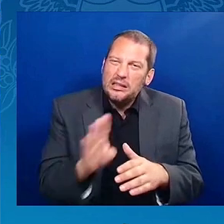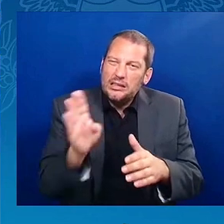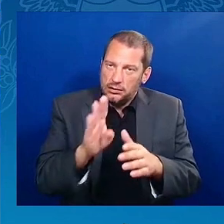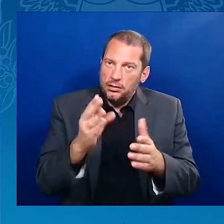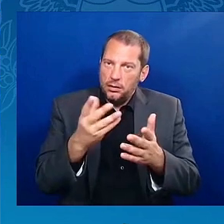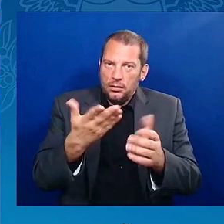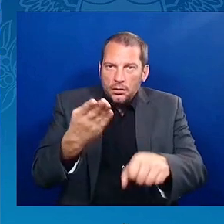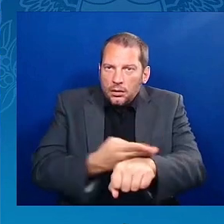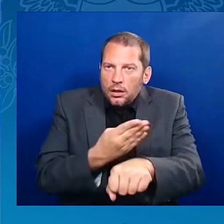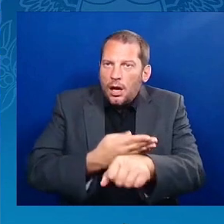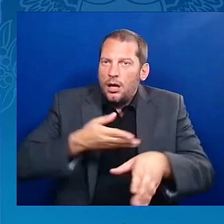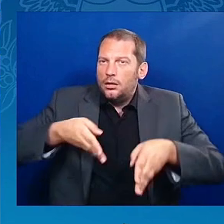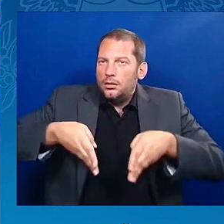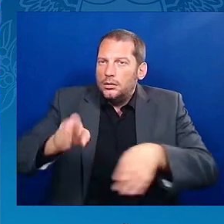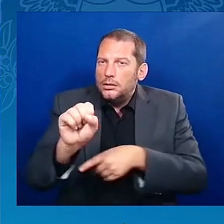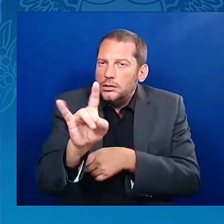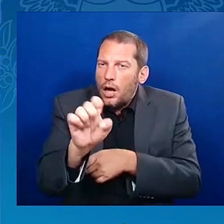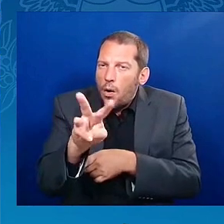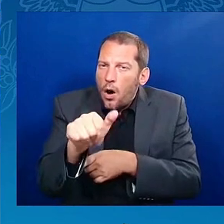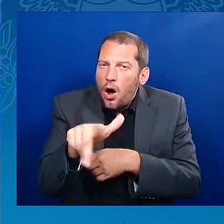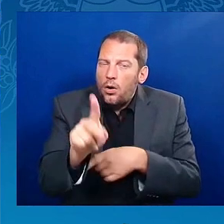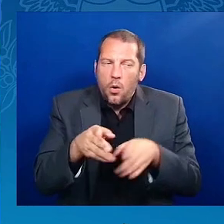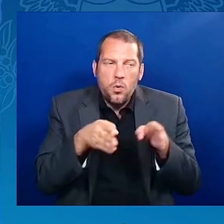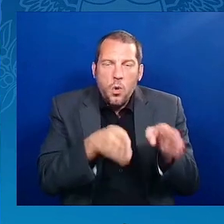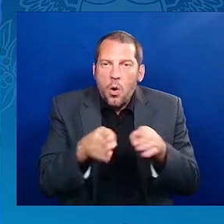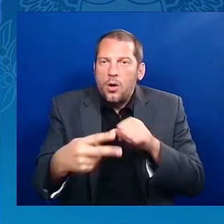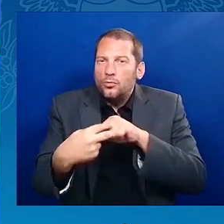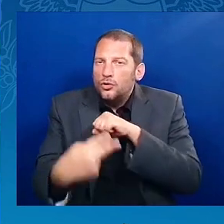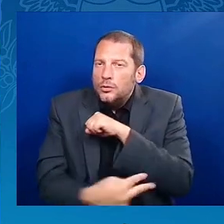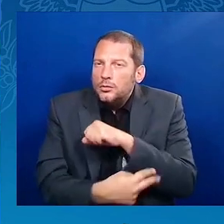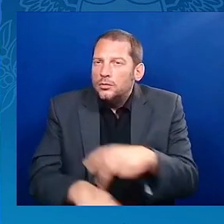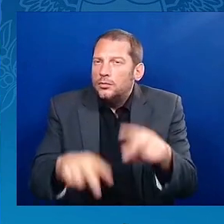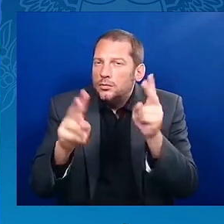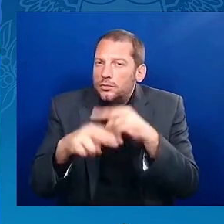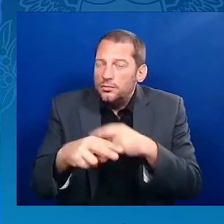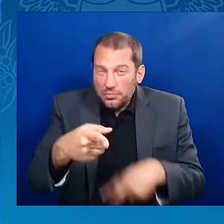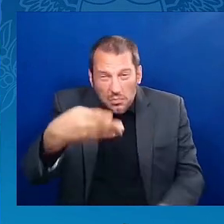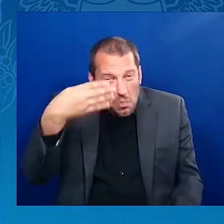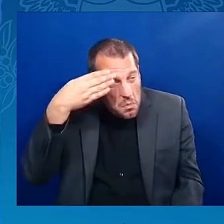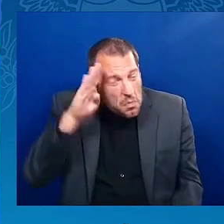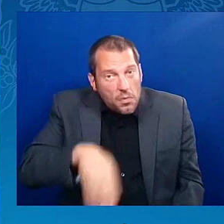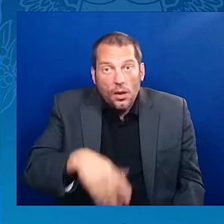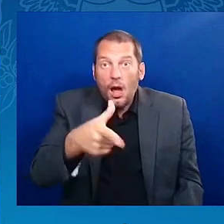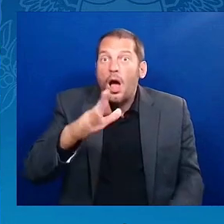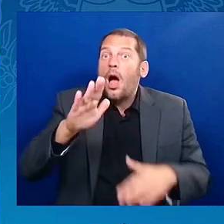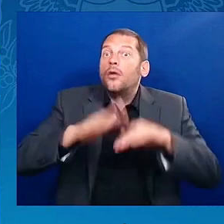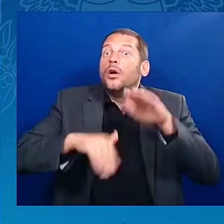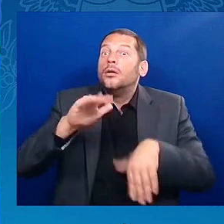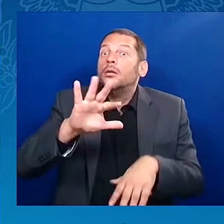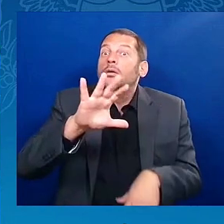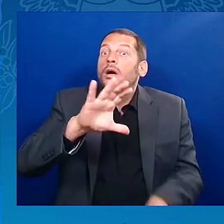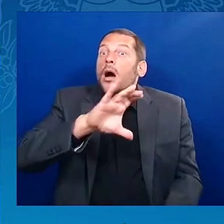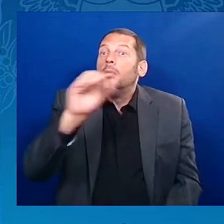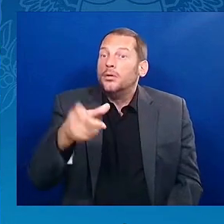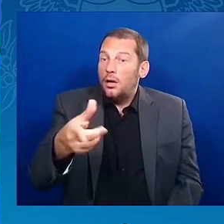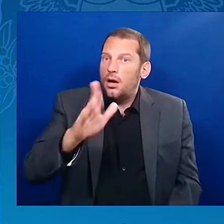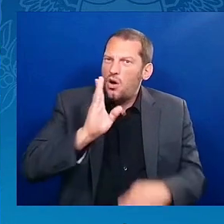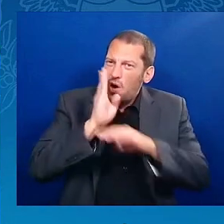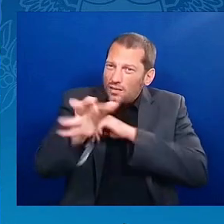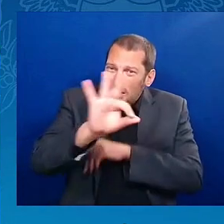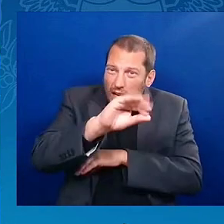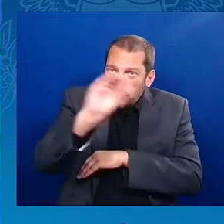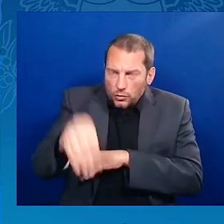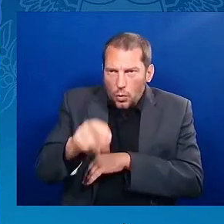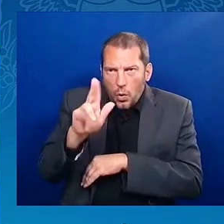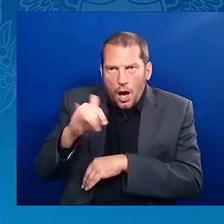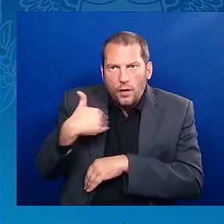businesses. Think about we are putting over a trillion dollars, by my calculation, on the streets of America over the next 10